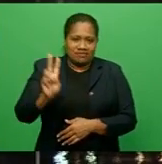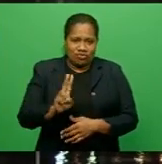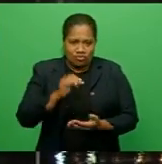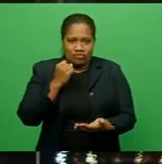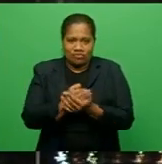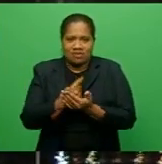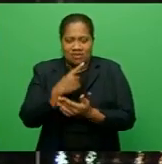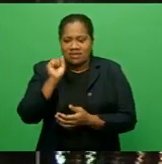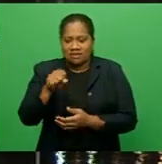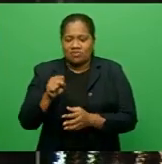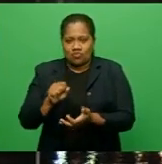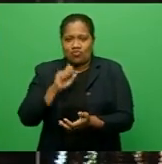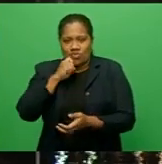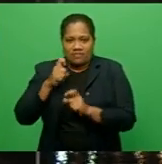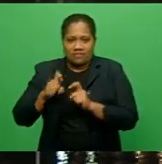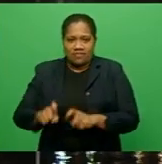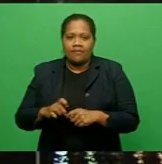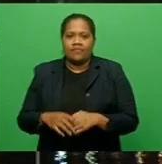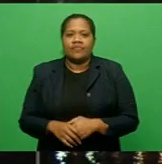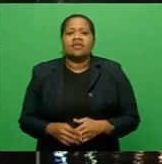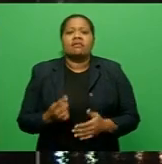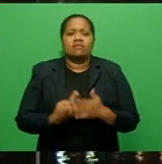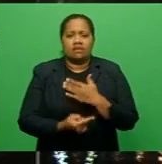claiming he was subject to assault.